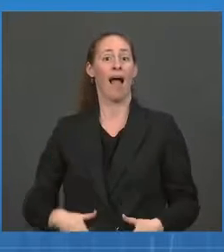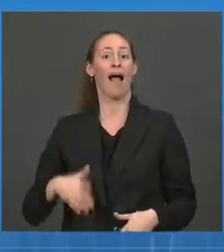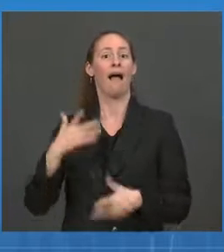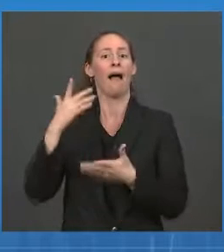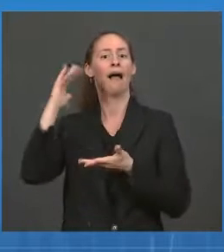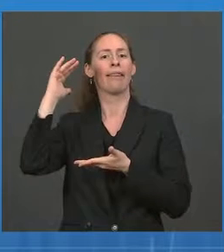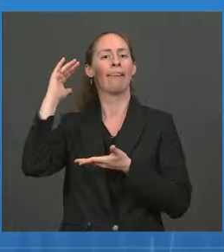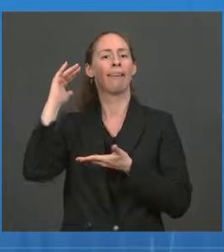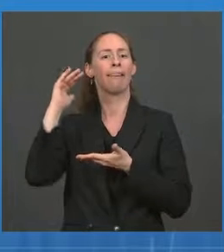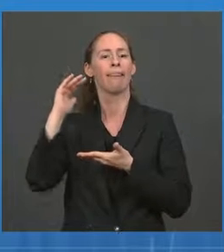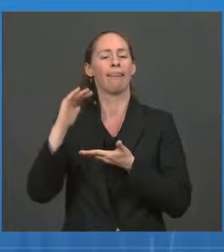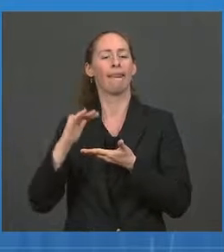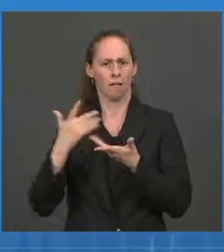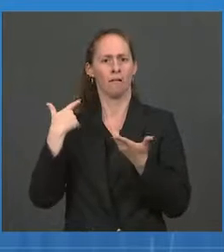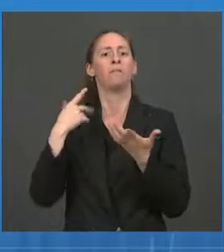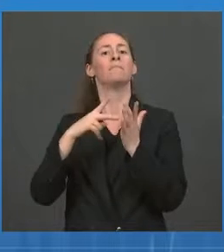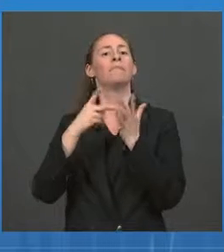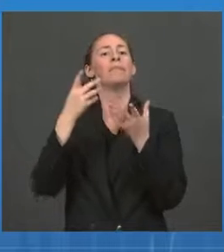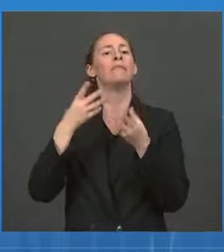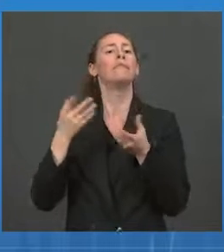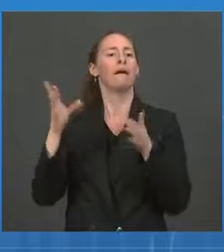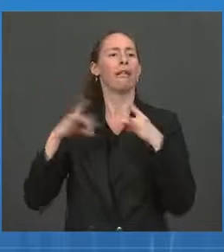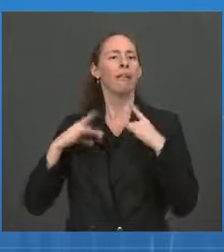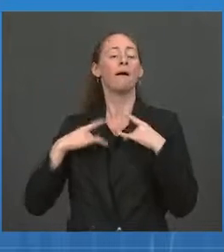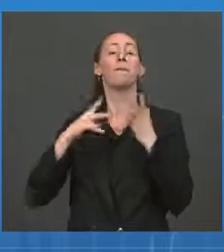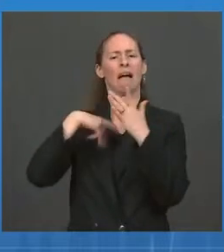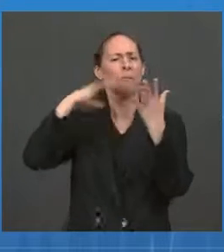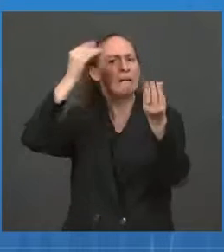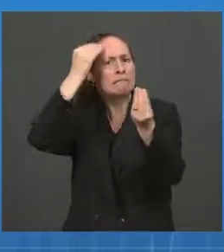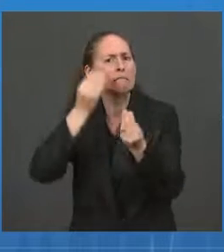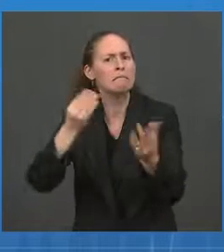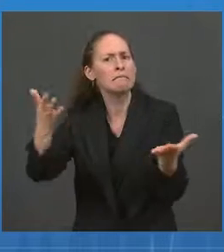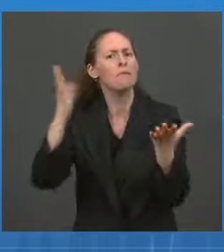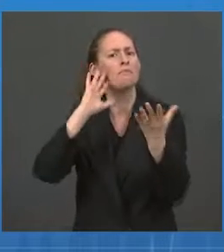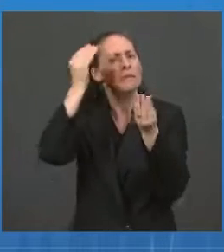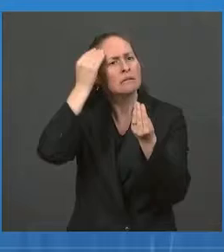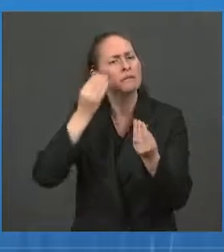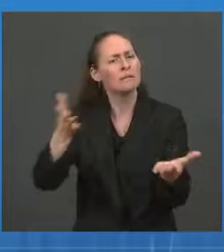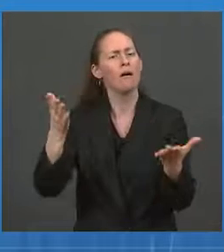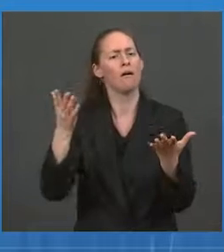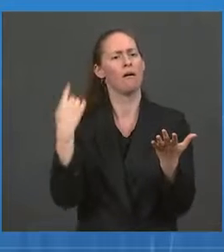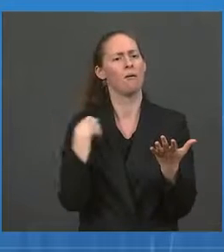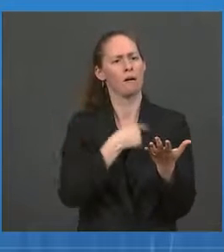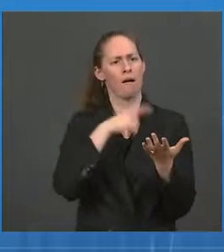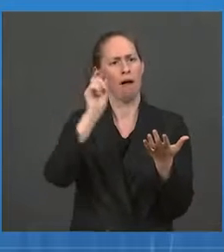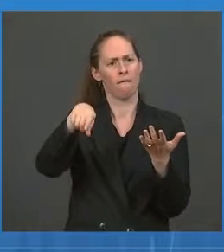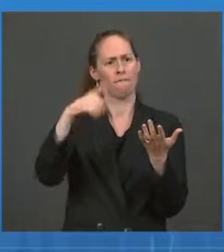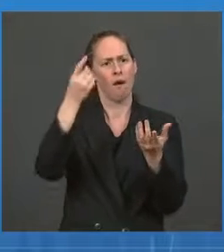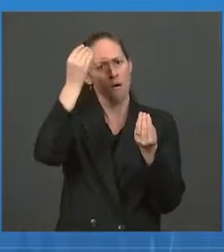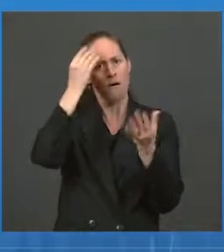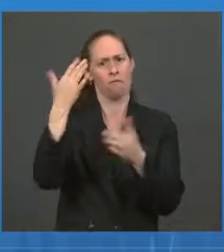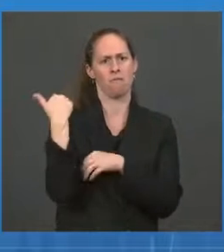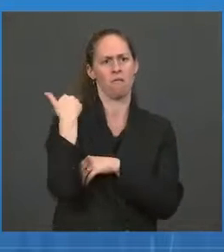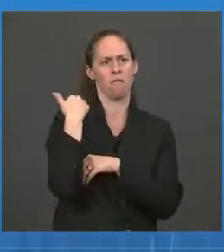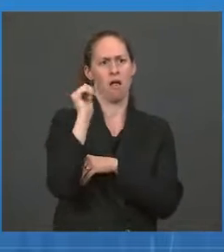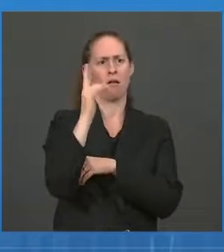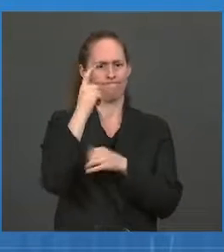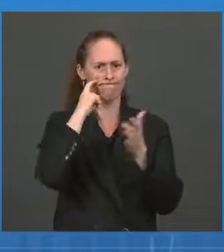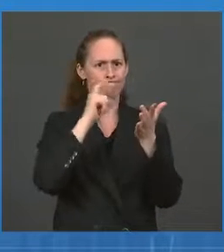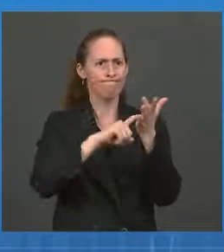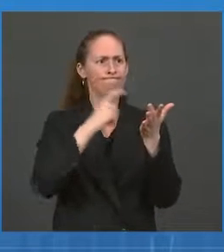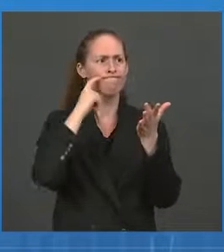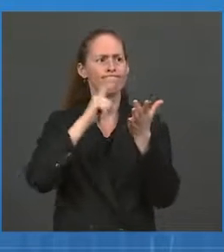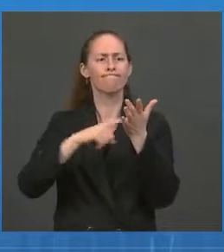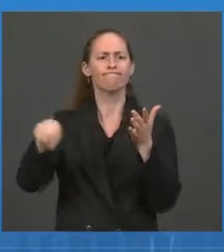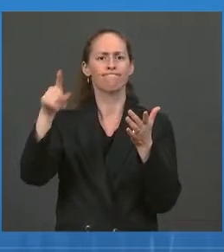transparent and open with the public about that. That was one of the reasons we felt it was important to speak up when we saw that signal in the data. But the second reason